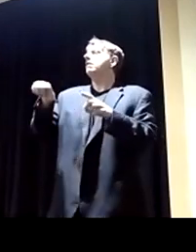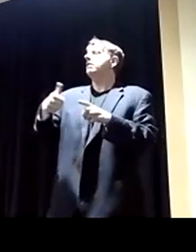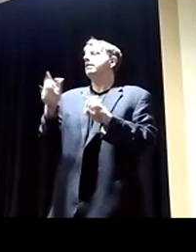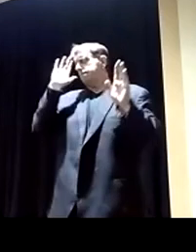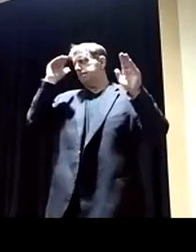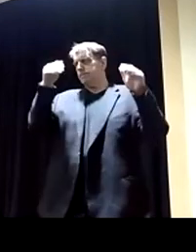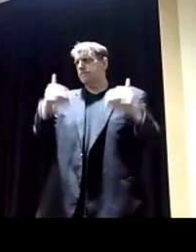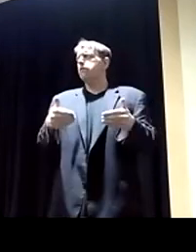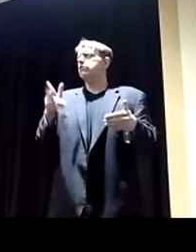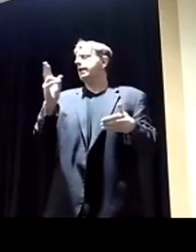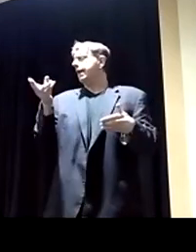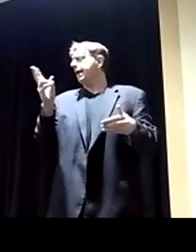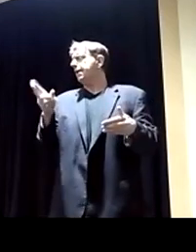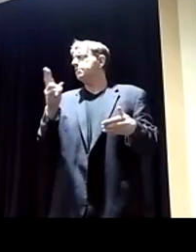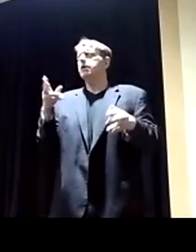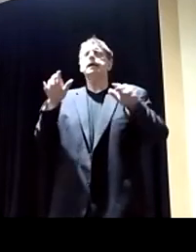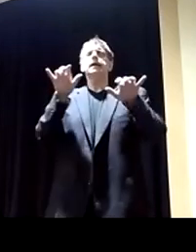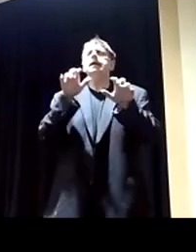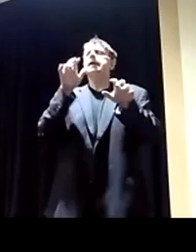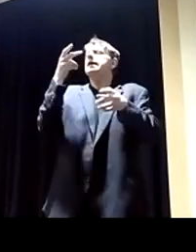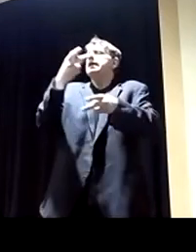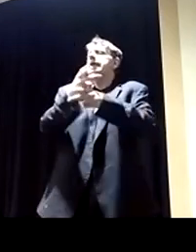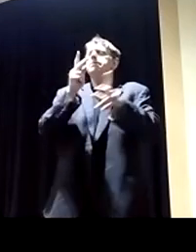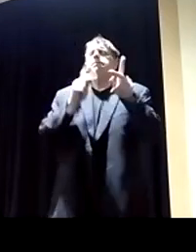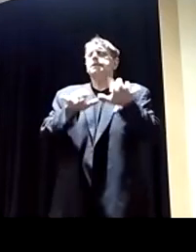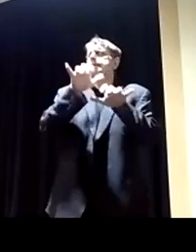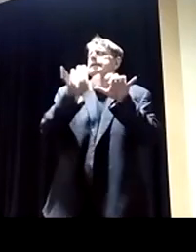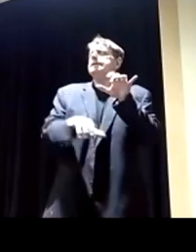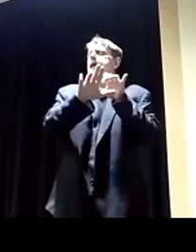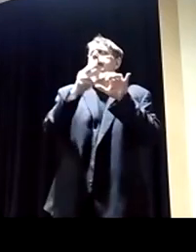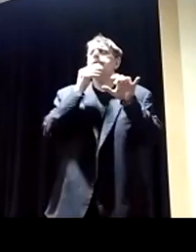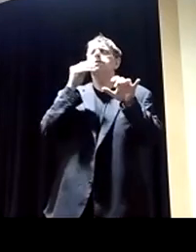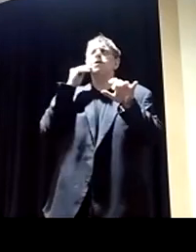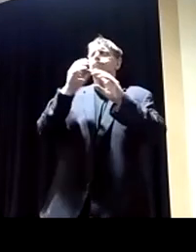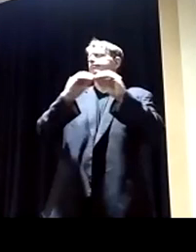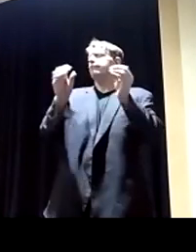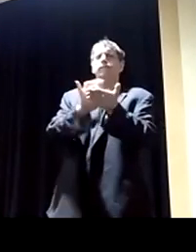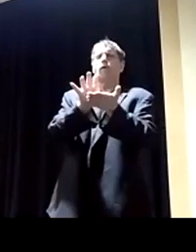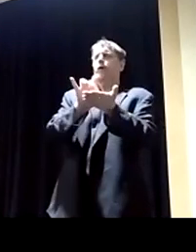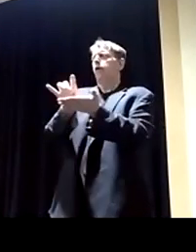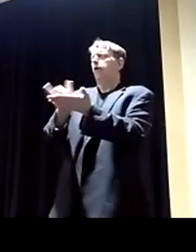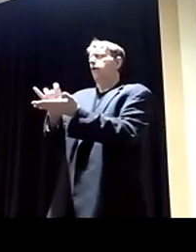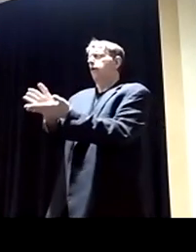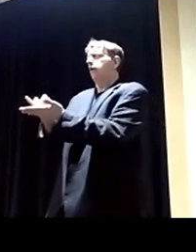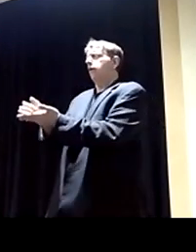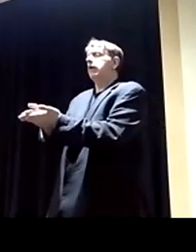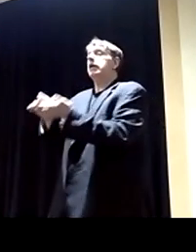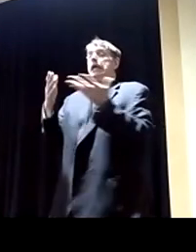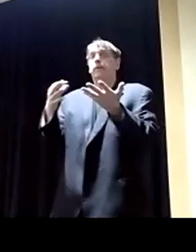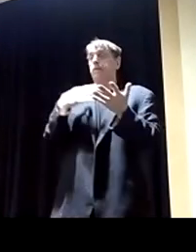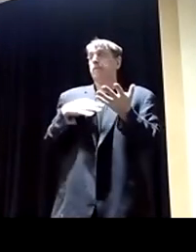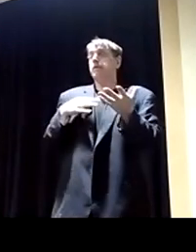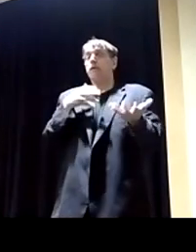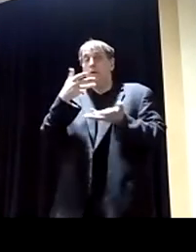people in their homes, especially during this pandemic. I have a bill with Representative Cephas, Representative Ana Morata out of Pittsburgh to